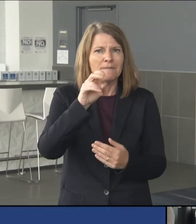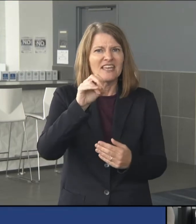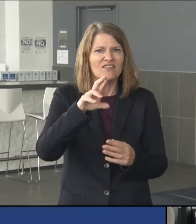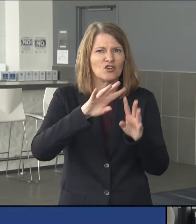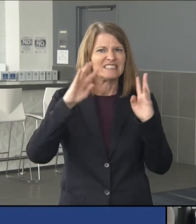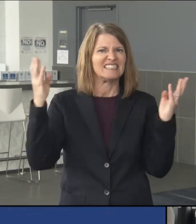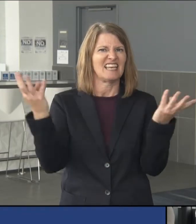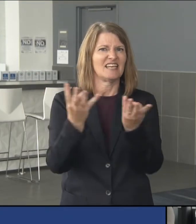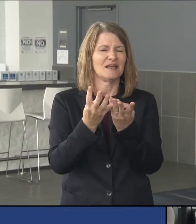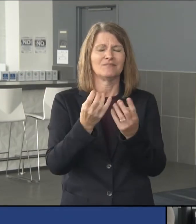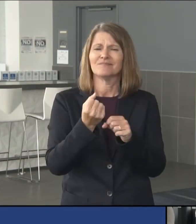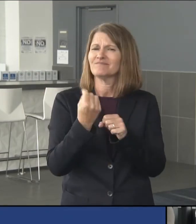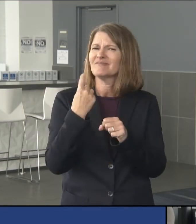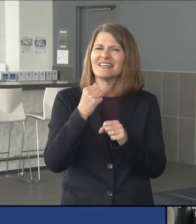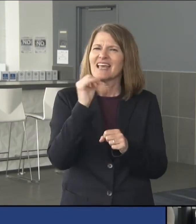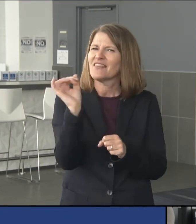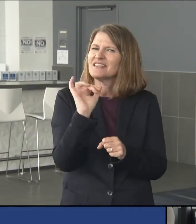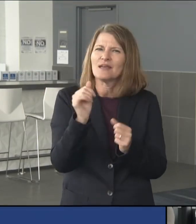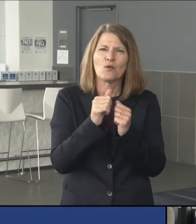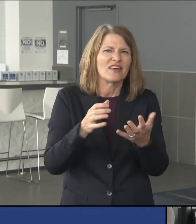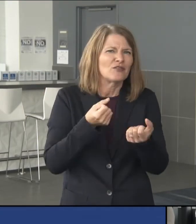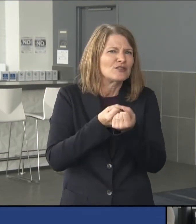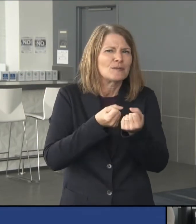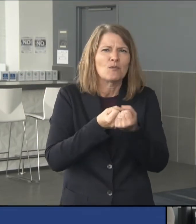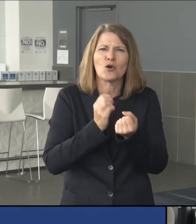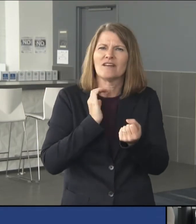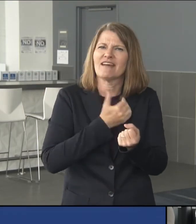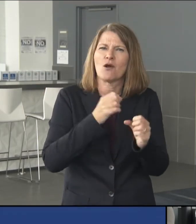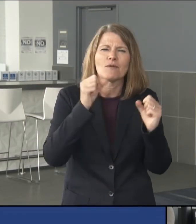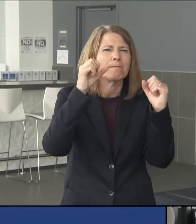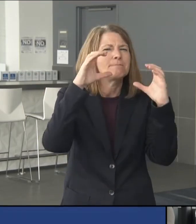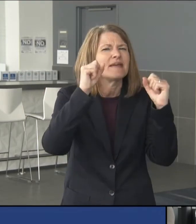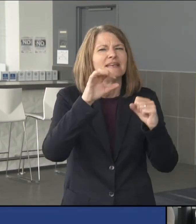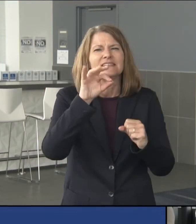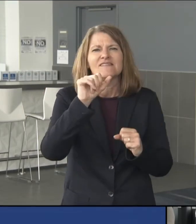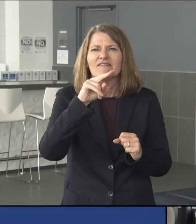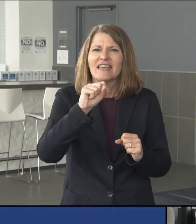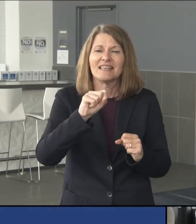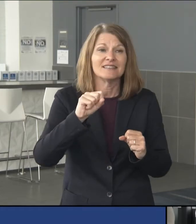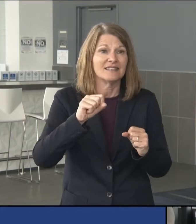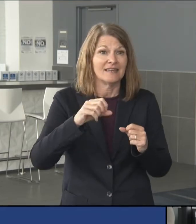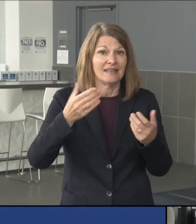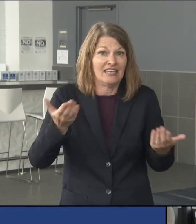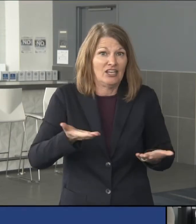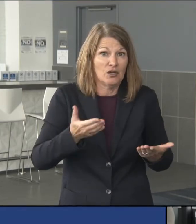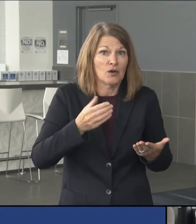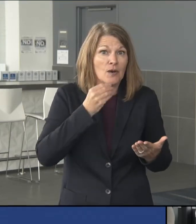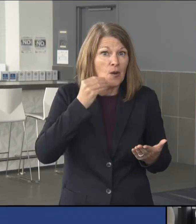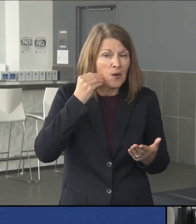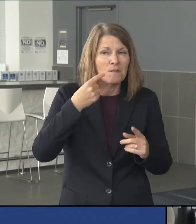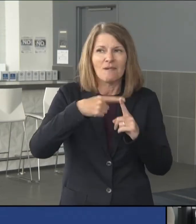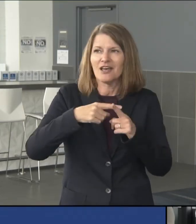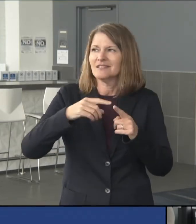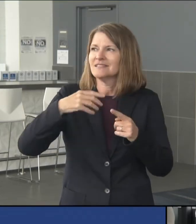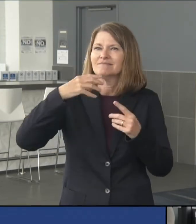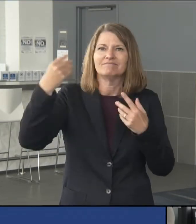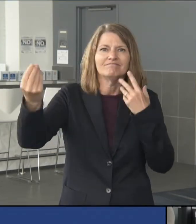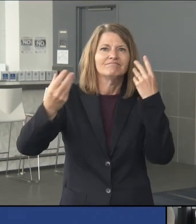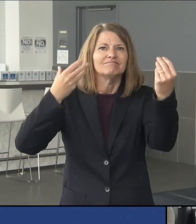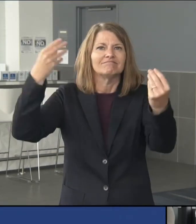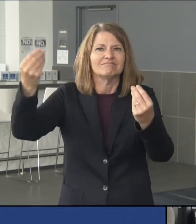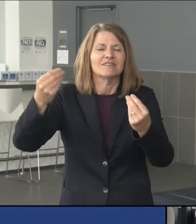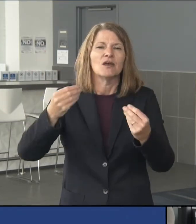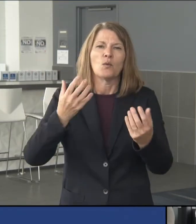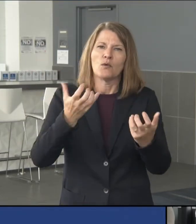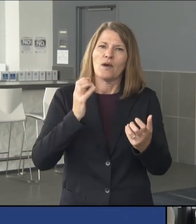without the support of our amazing fans at home and on the road. We want our Ball State game on